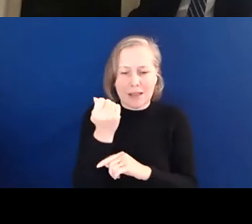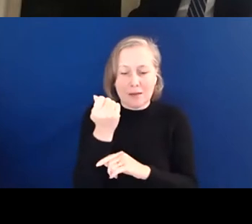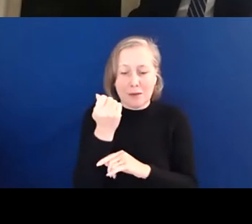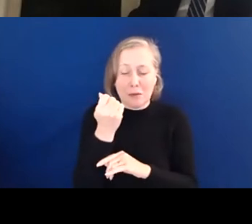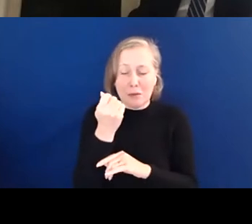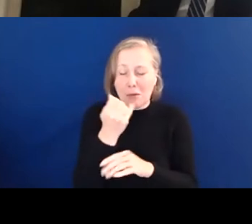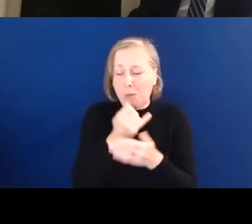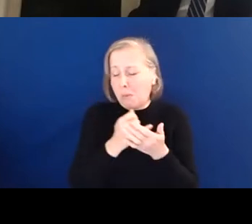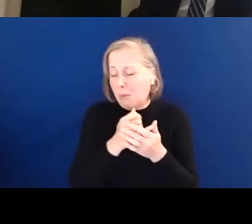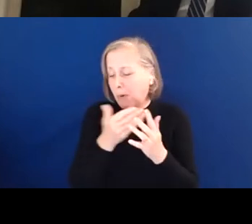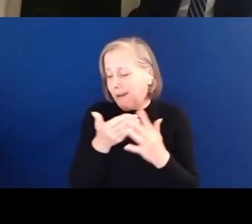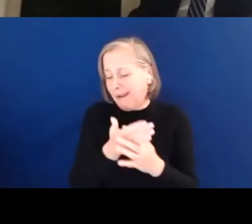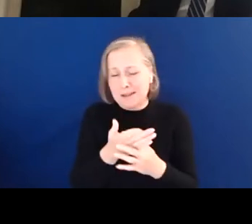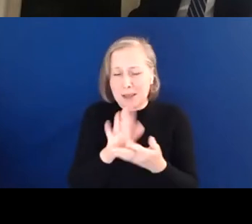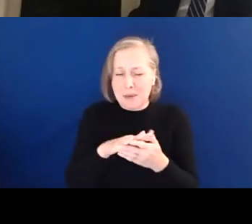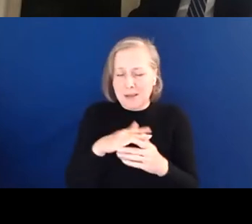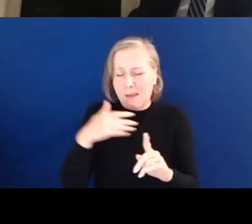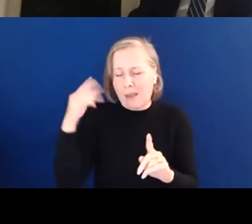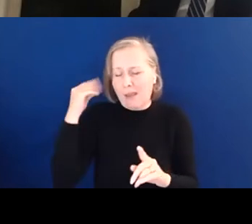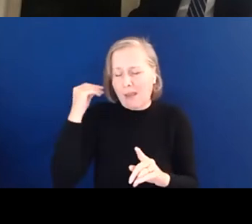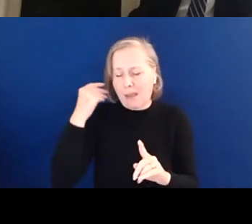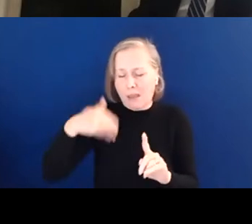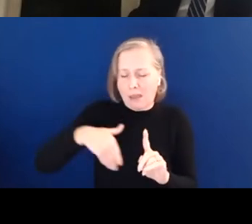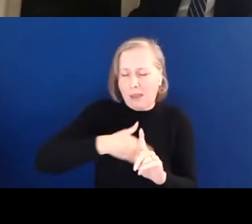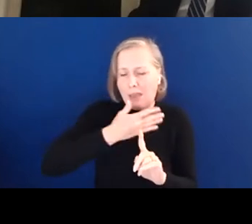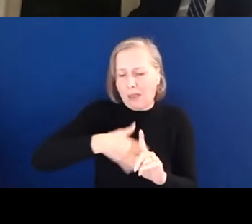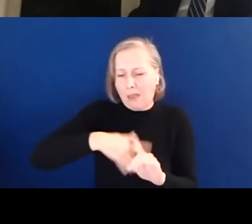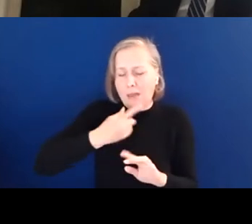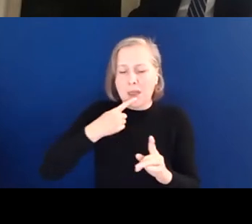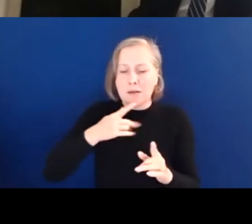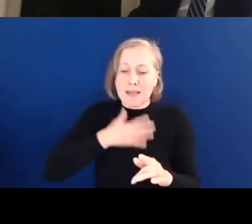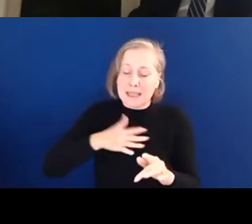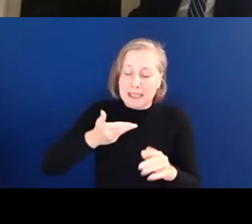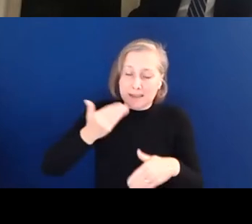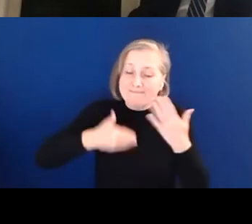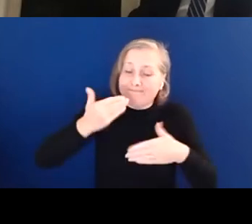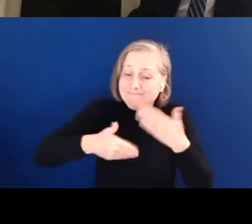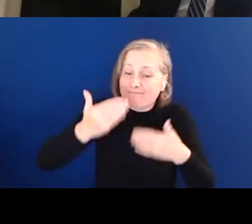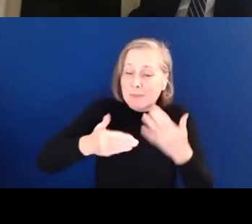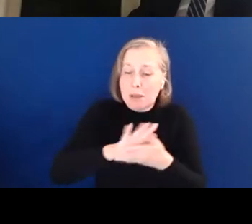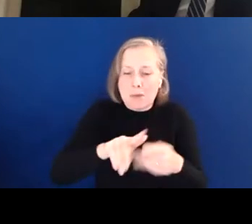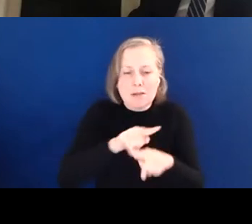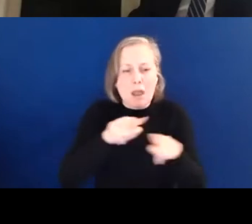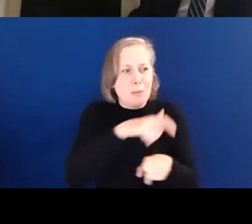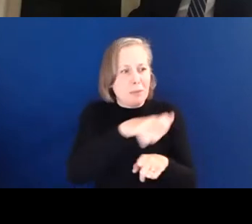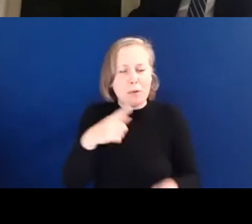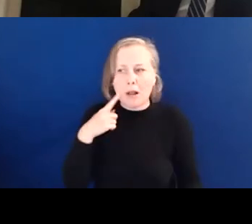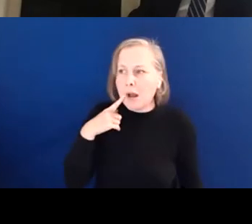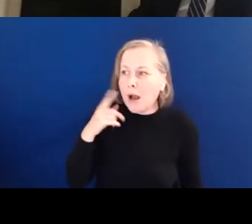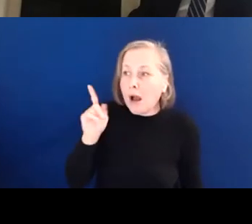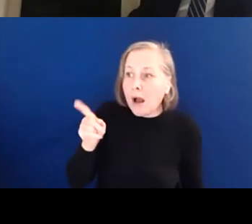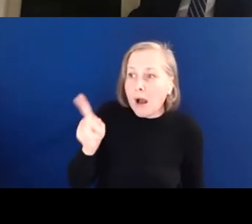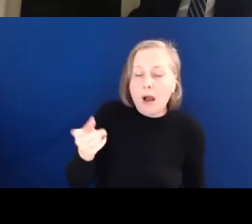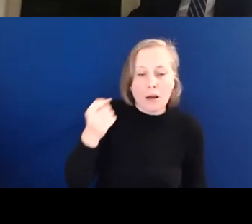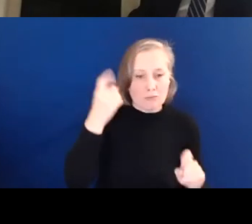become the background noise of our lives. We need to turn up the volume, turn it up enough so that non disabled people can hear it, not just when